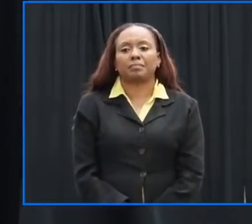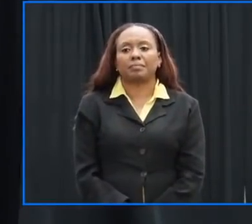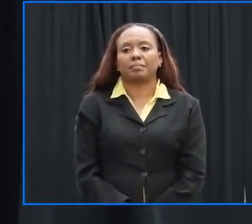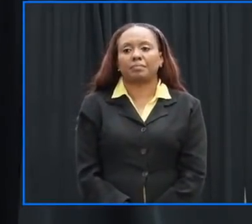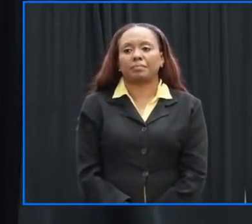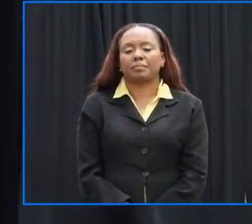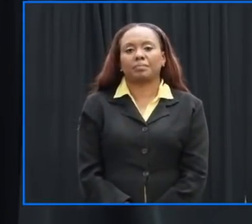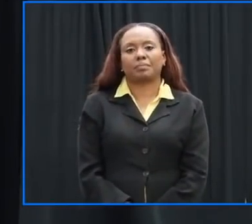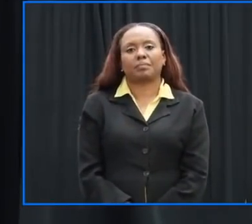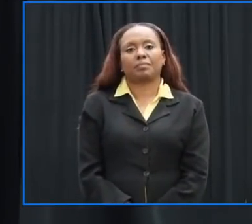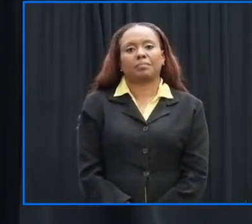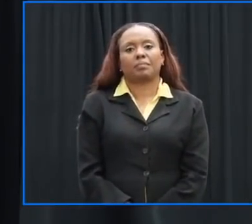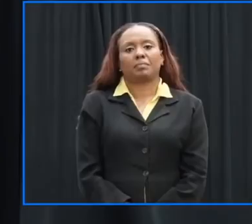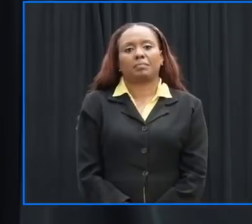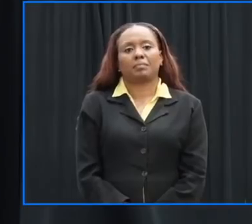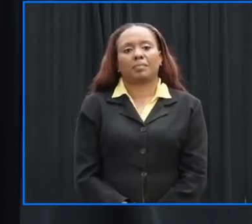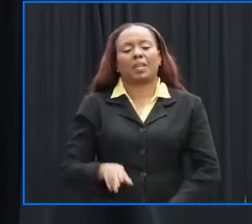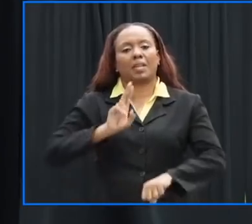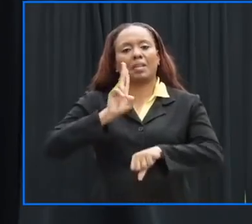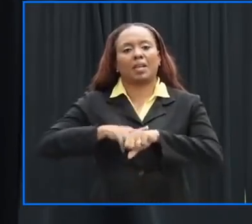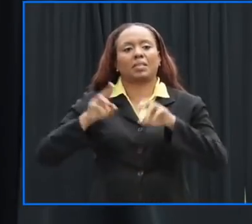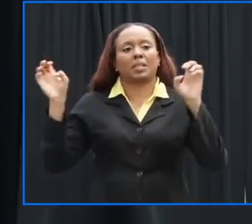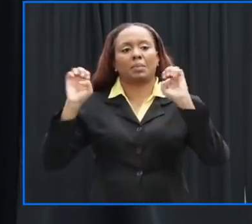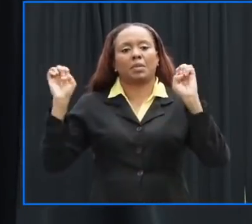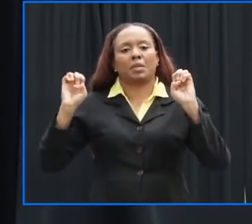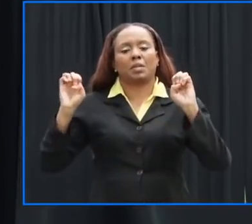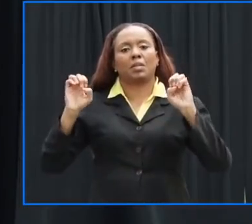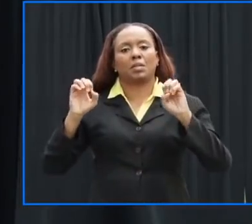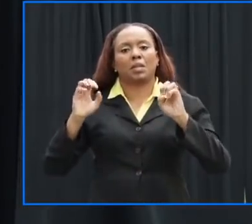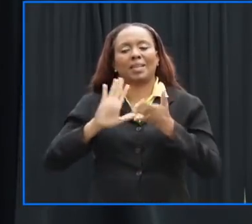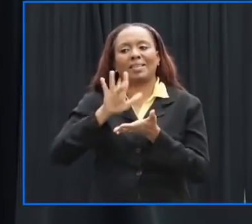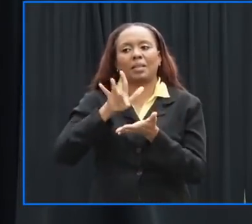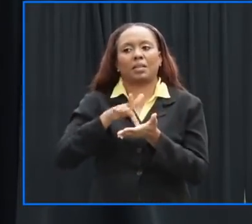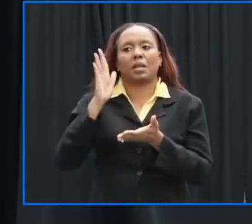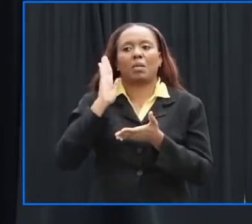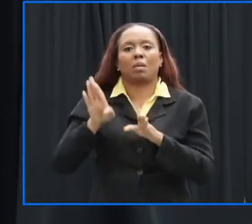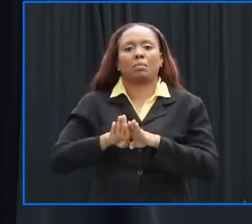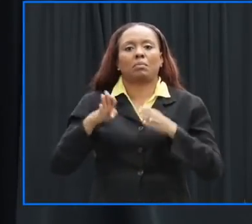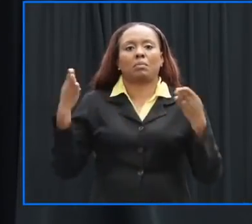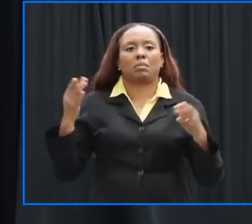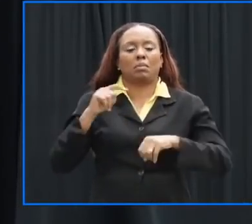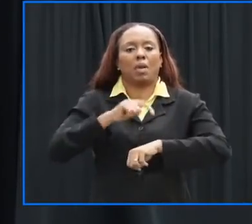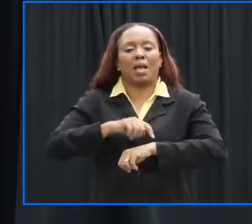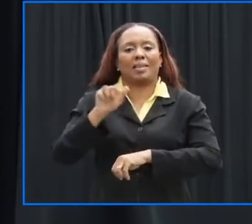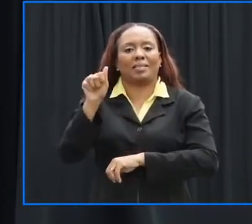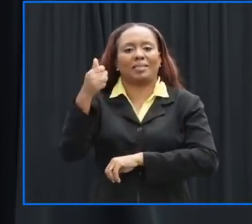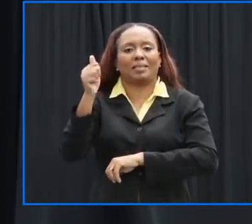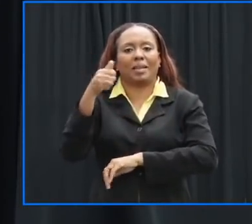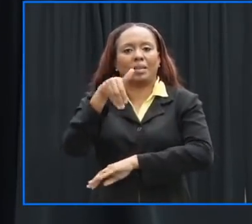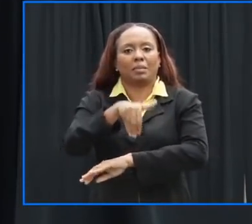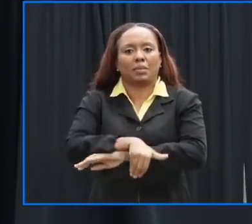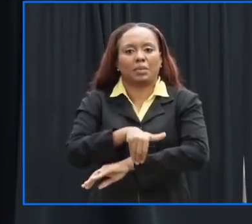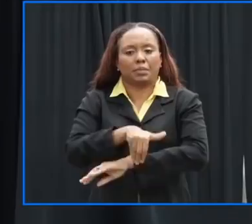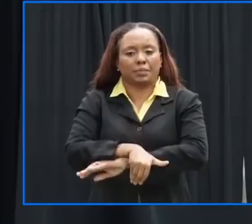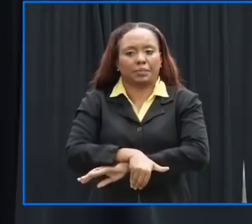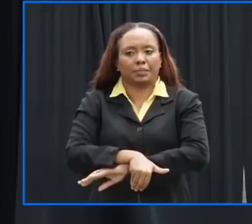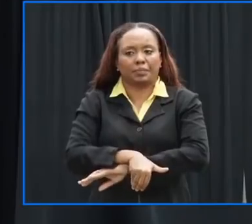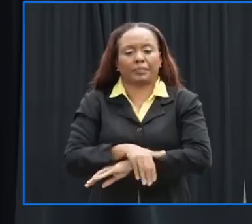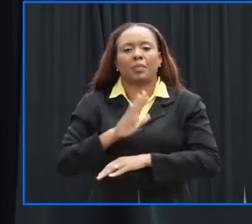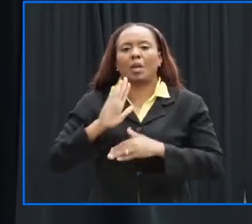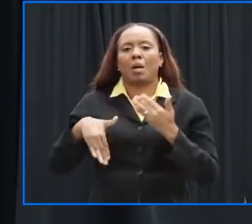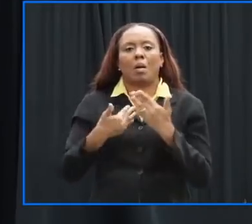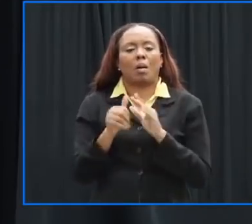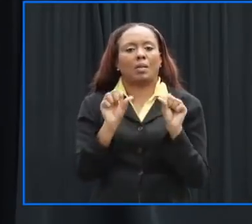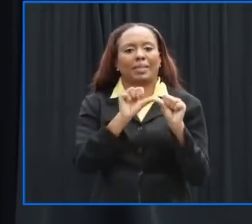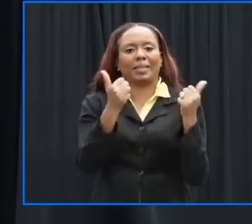national emergency operation center will be activated tonight at 10 pm all the various